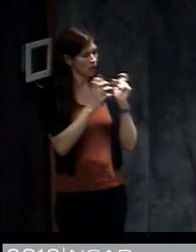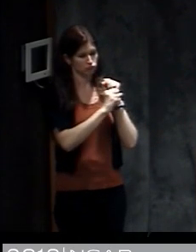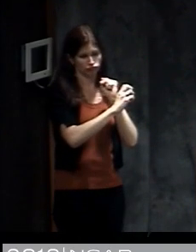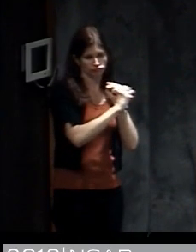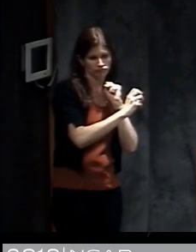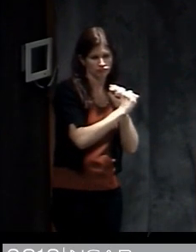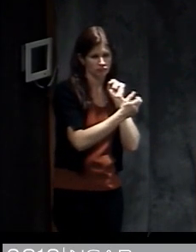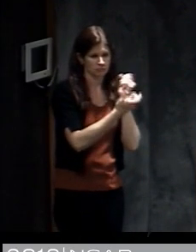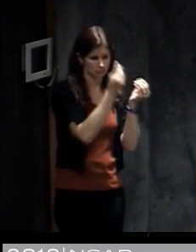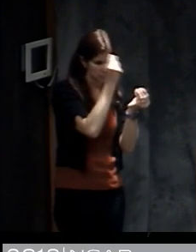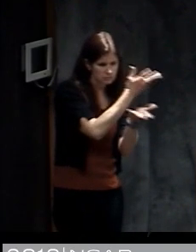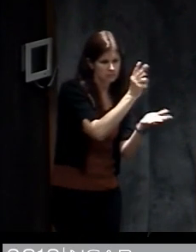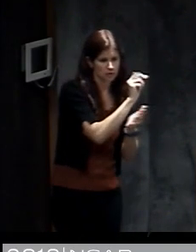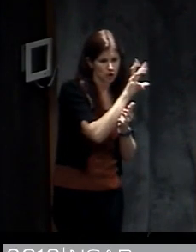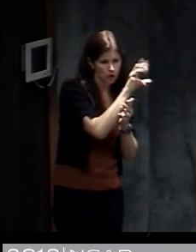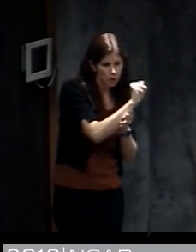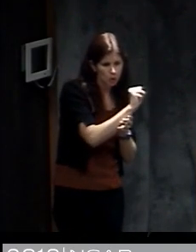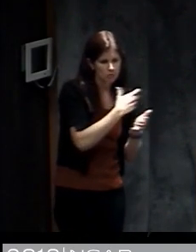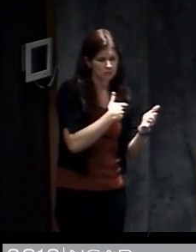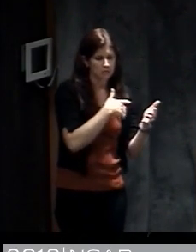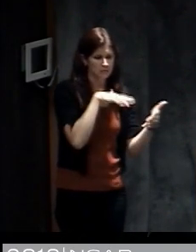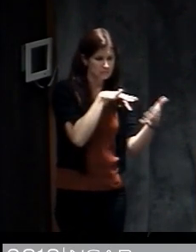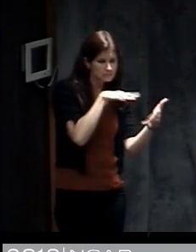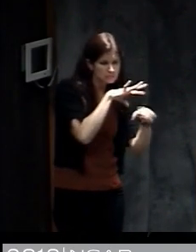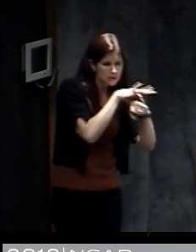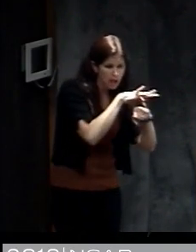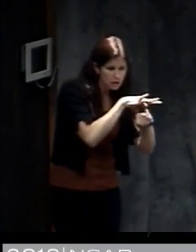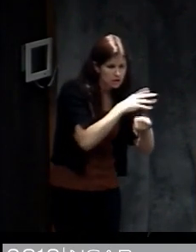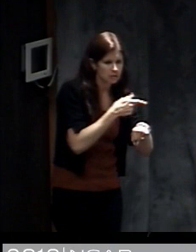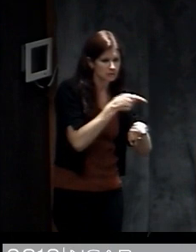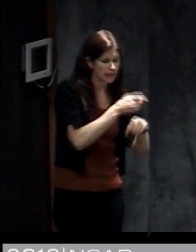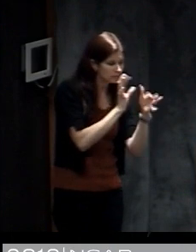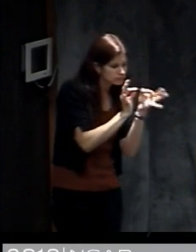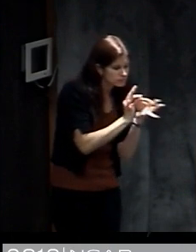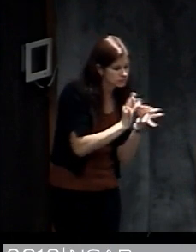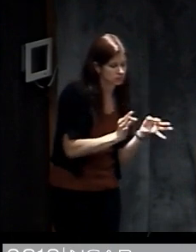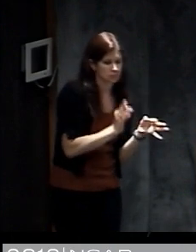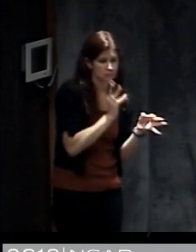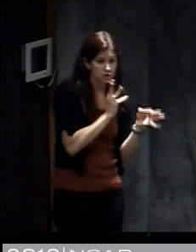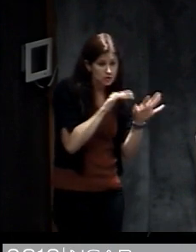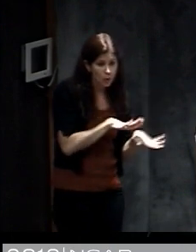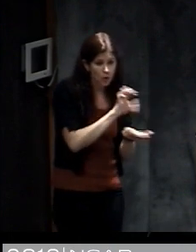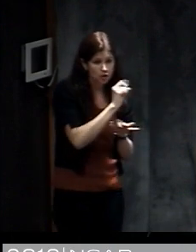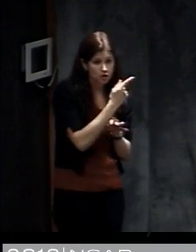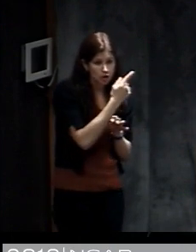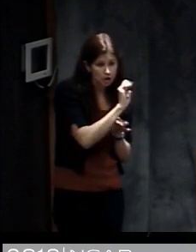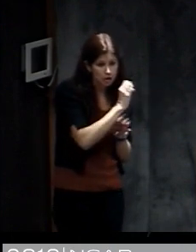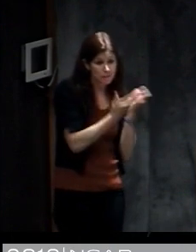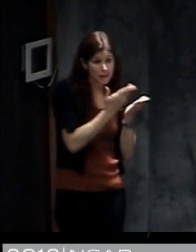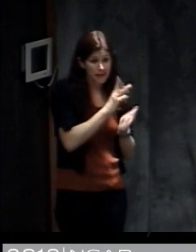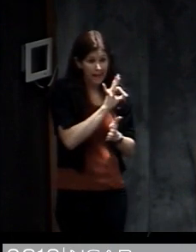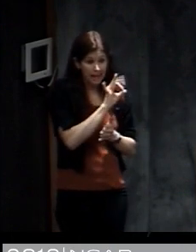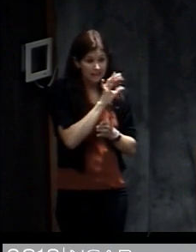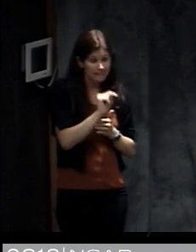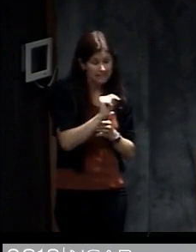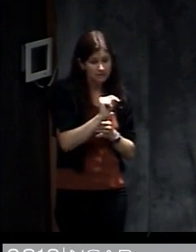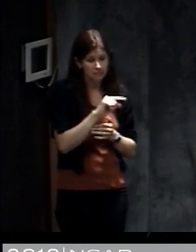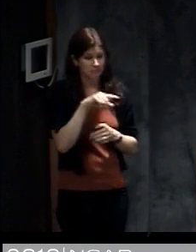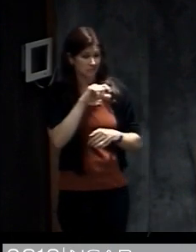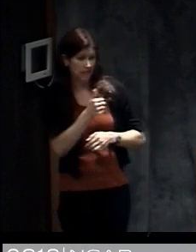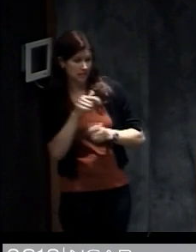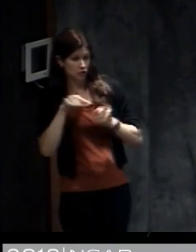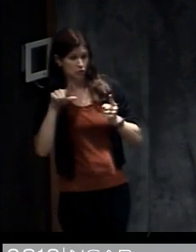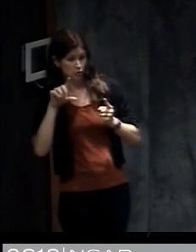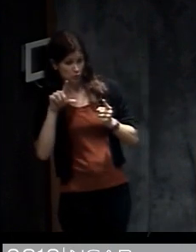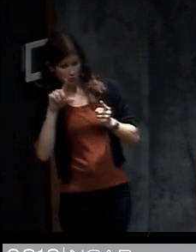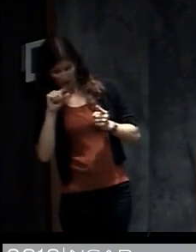on Twitter, a broadcast meteorologist. And the broadcast meteorologist says, storm surge rate may reach eight feet with 10 to 20-foot waves on top, and